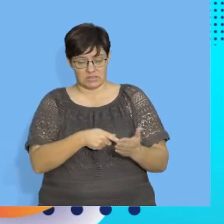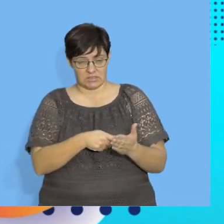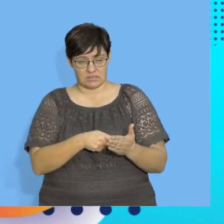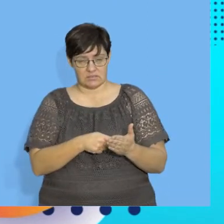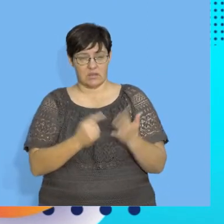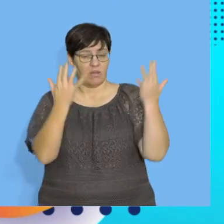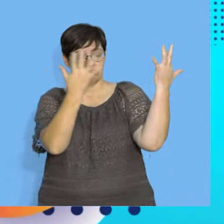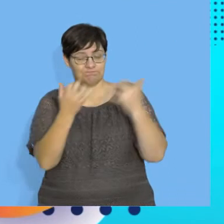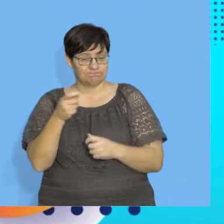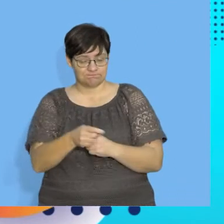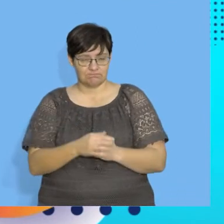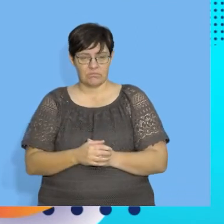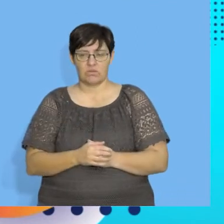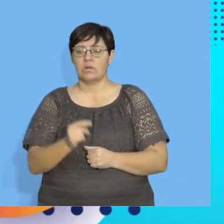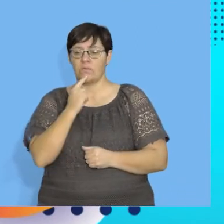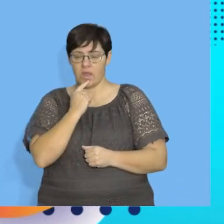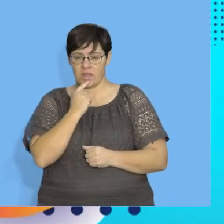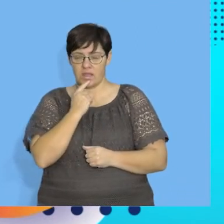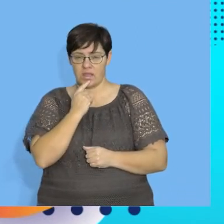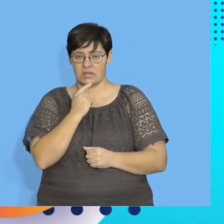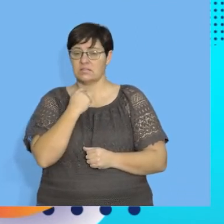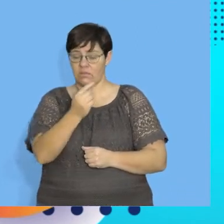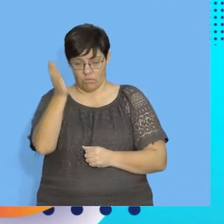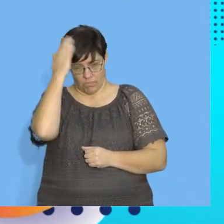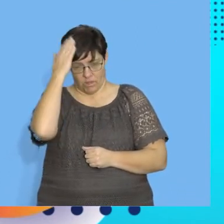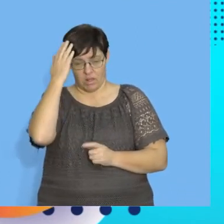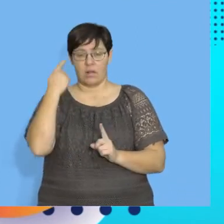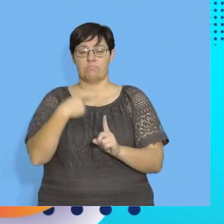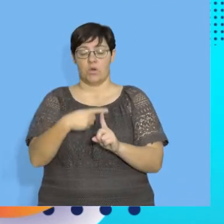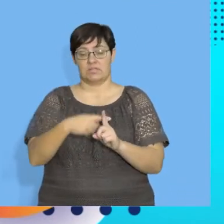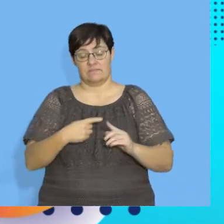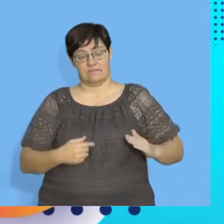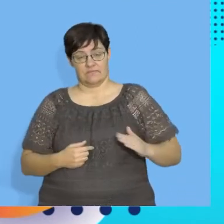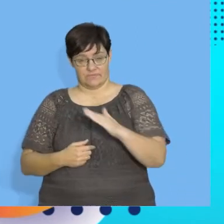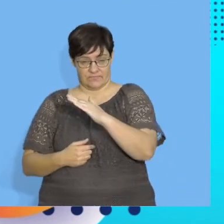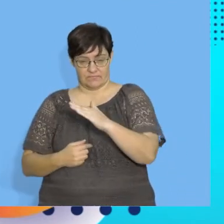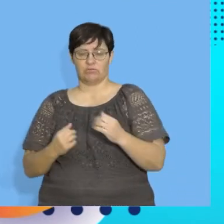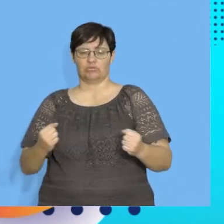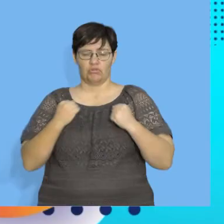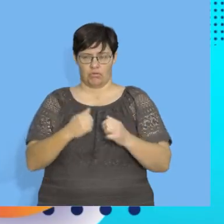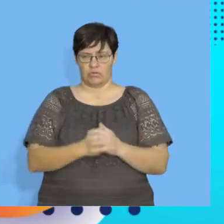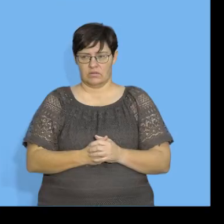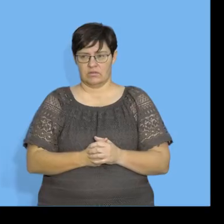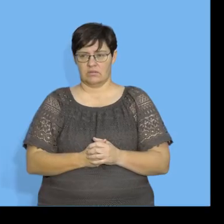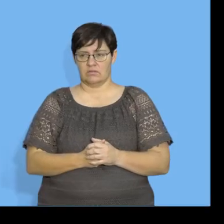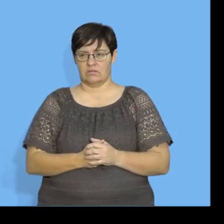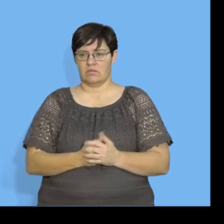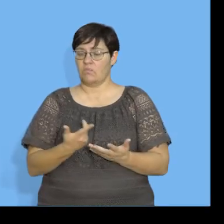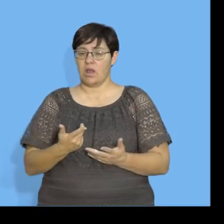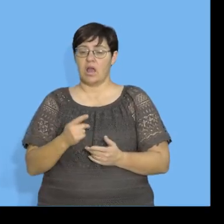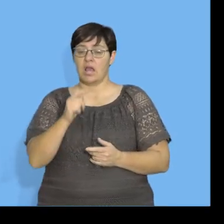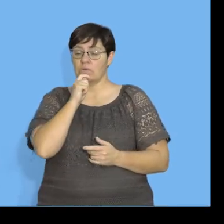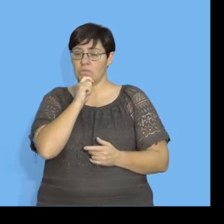How do we calculate this correlation coefficient? Well, it's positive correlation and it's strong. Let's see how we do that without